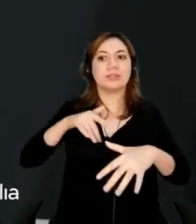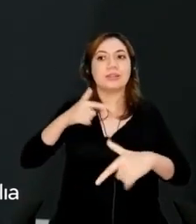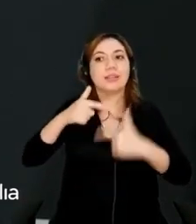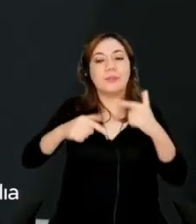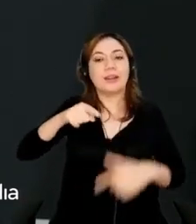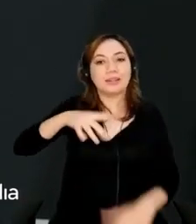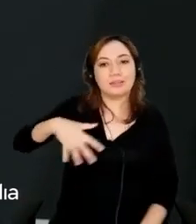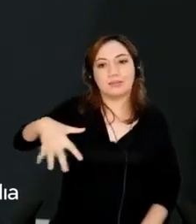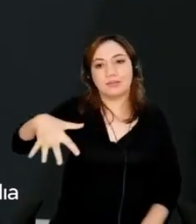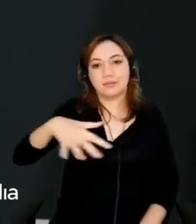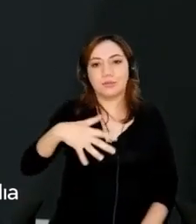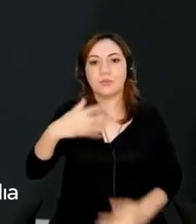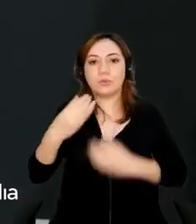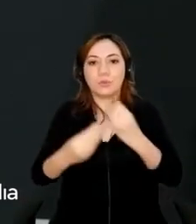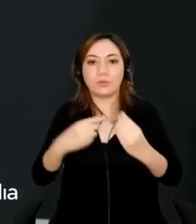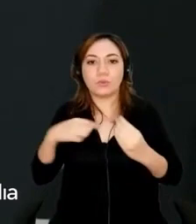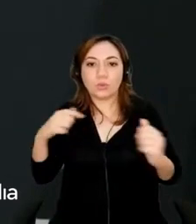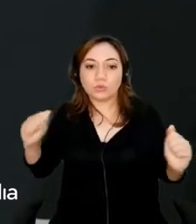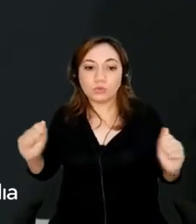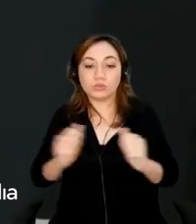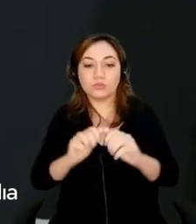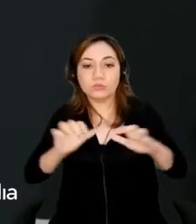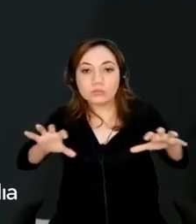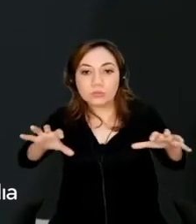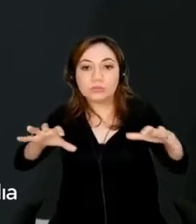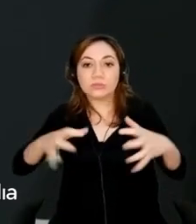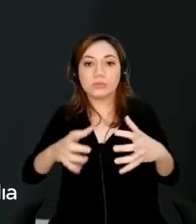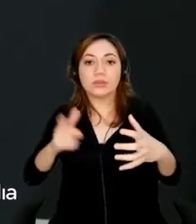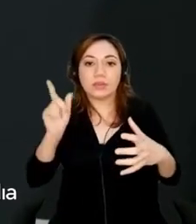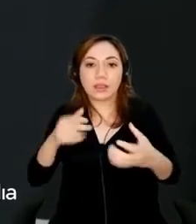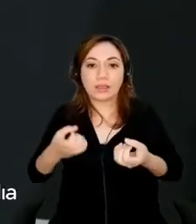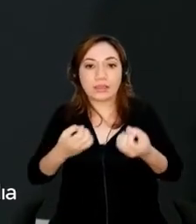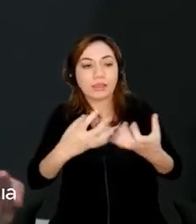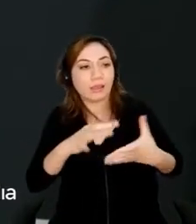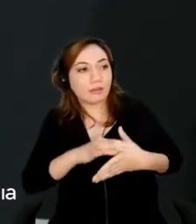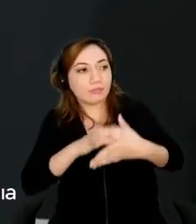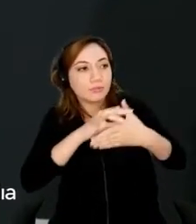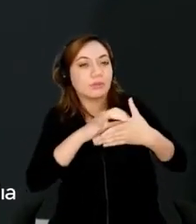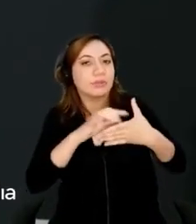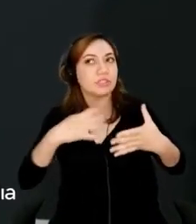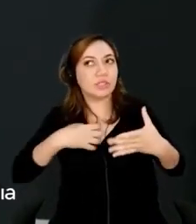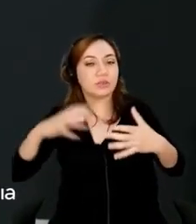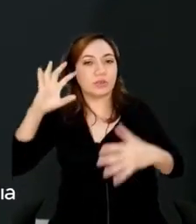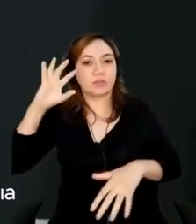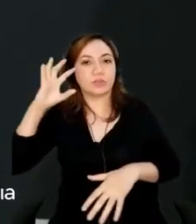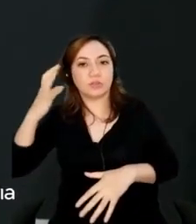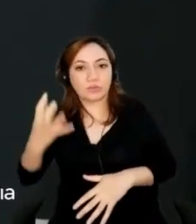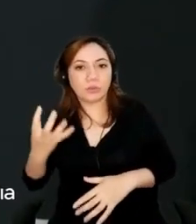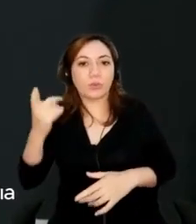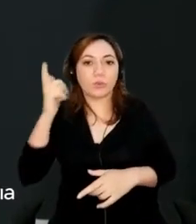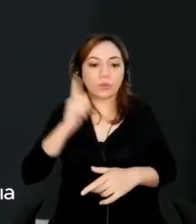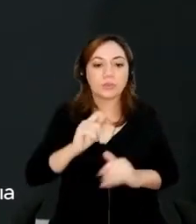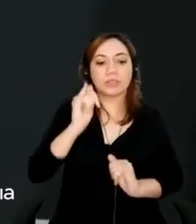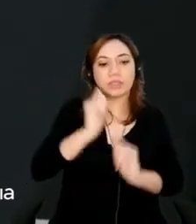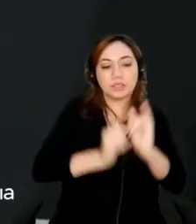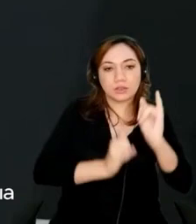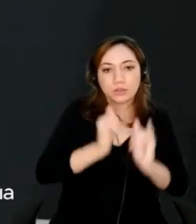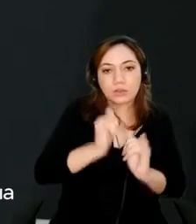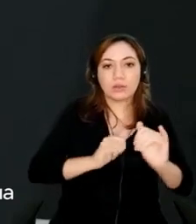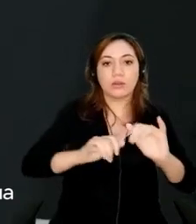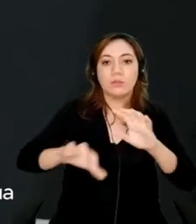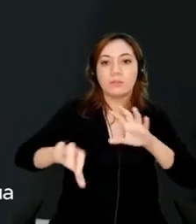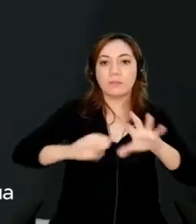and provide that thought leadership to come up with those solutions to make the industry adoption more palatable,